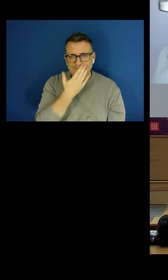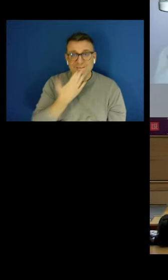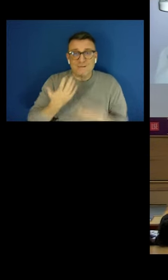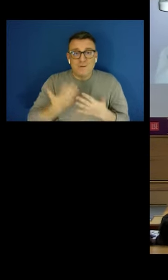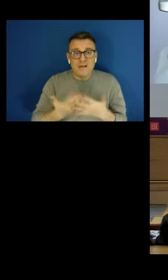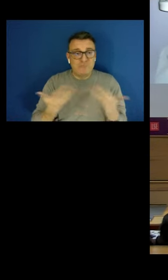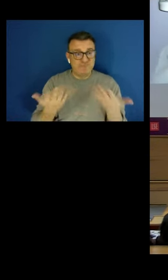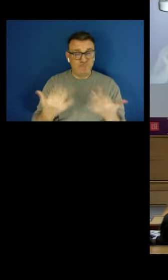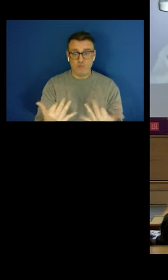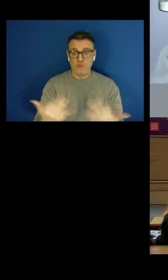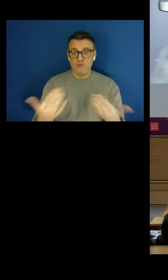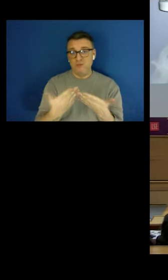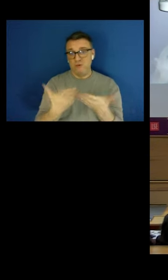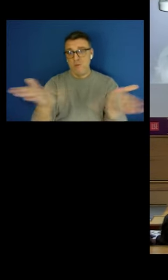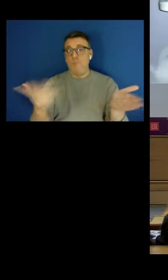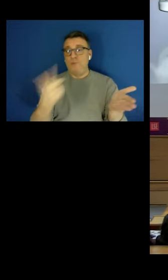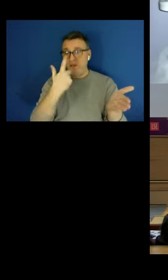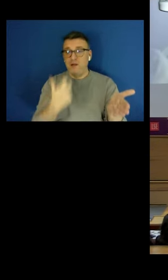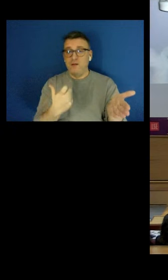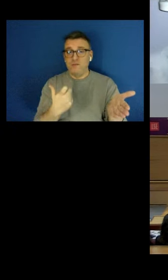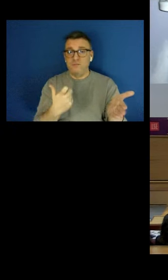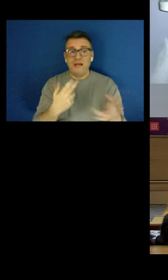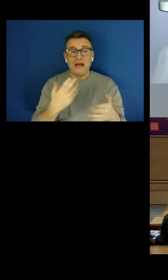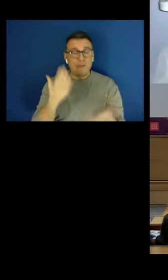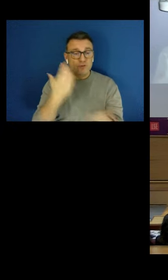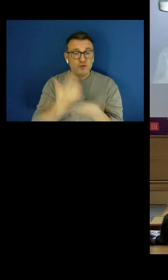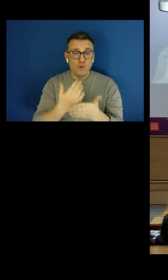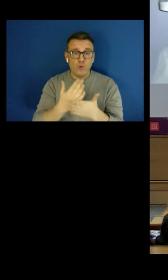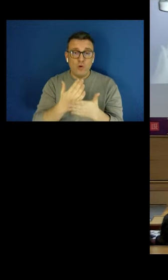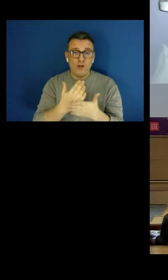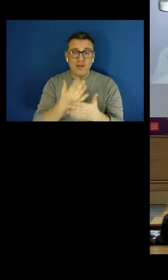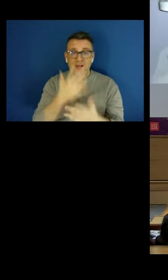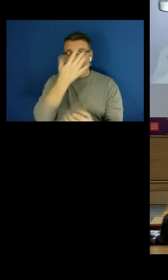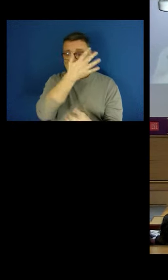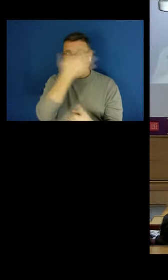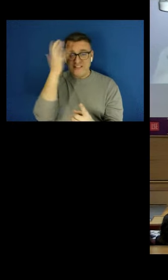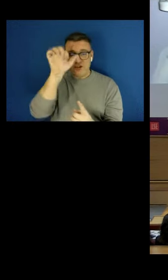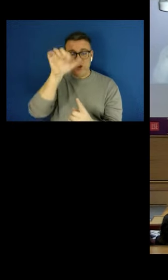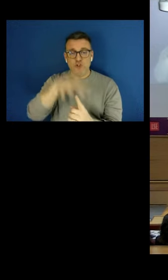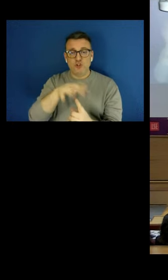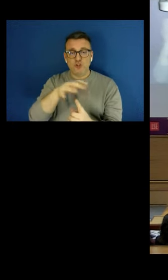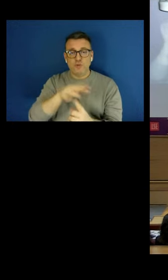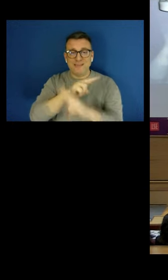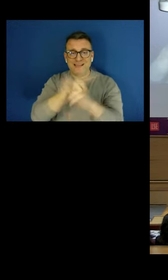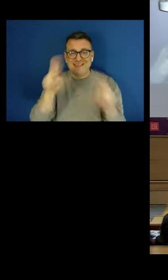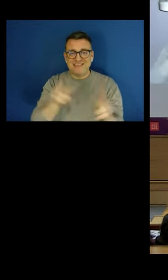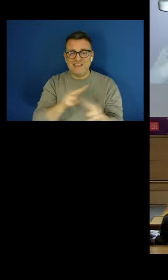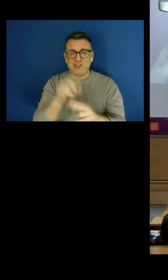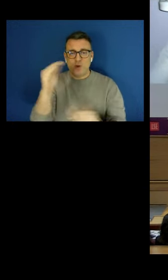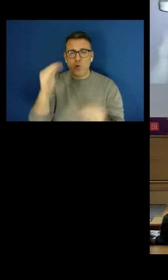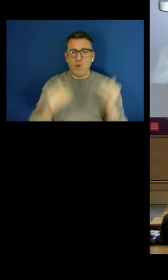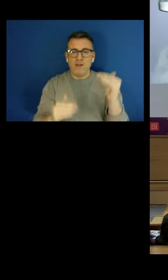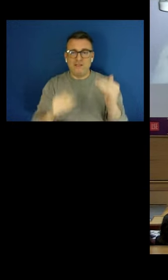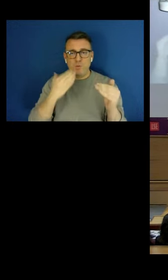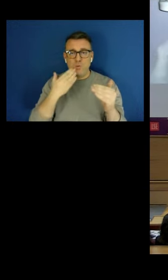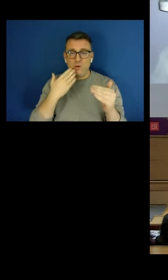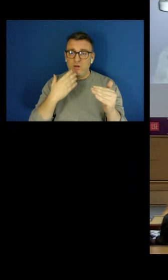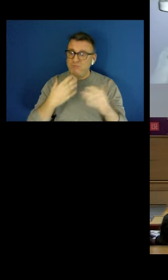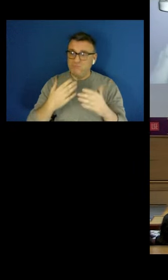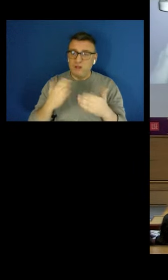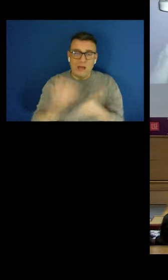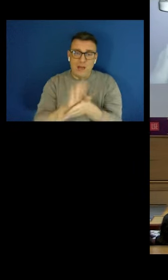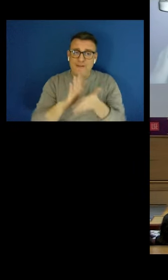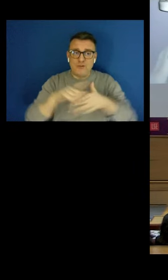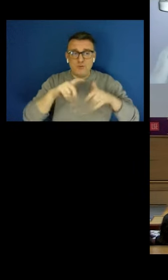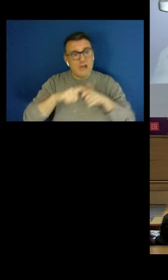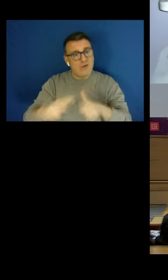I'm sure the Institute of International Inequalities is open to having an ongoing discussion on this topic in the